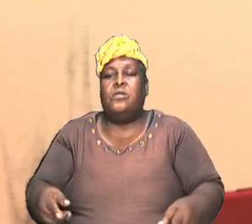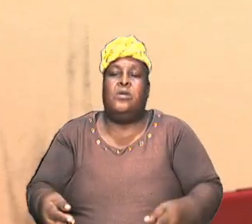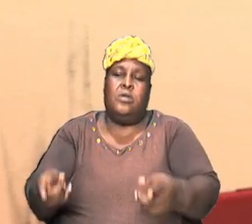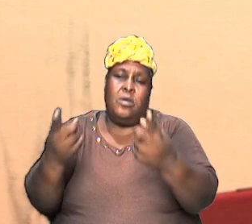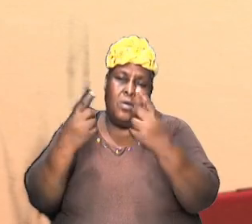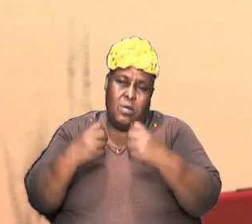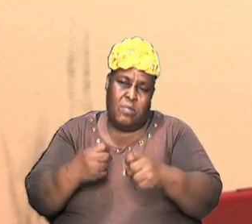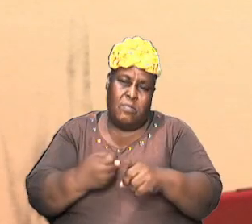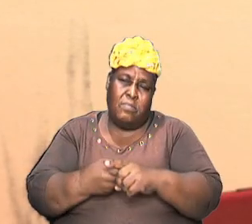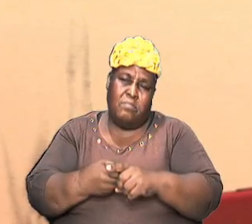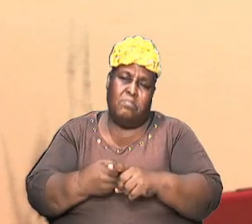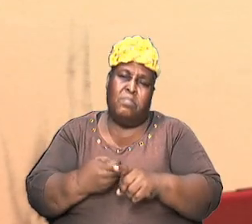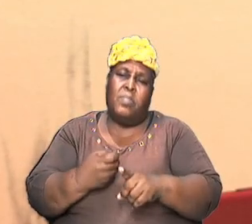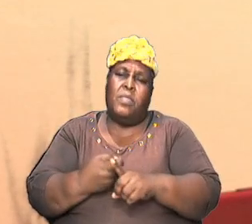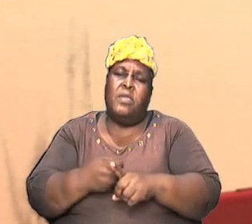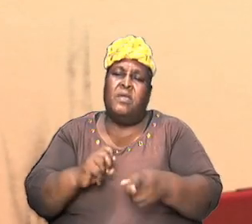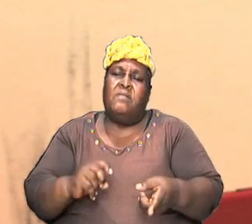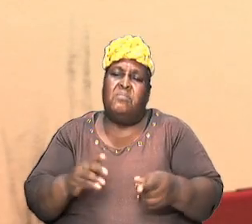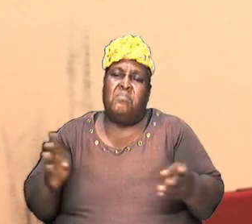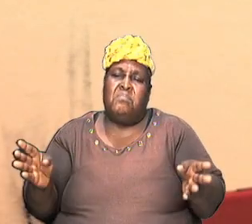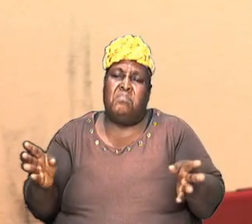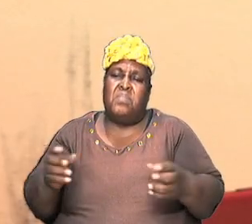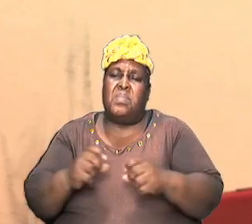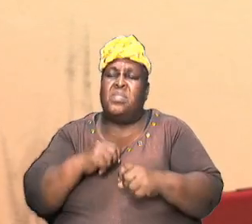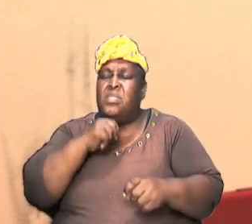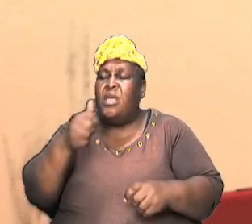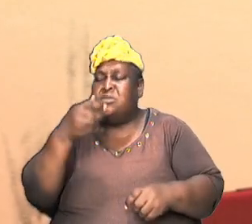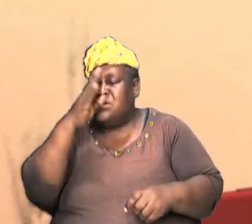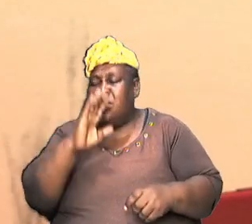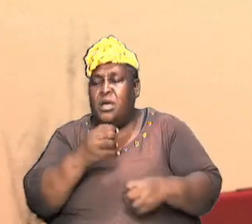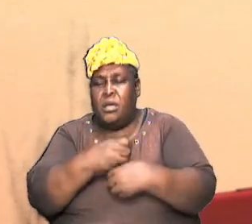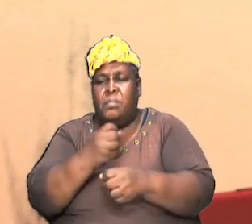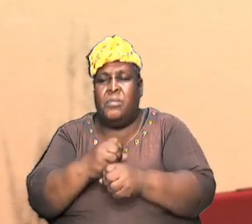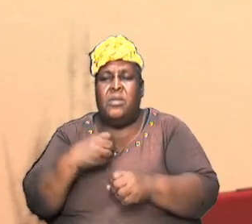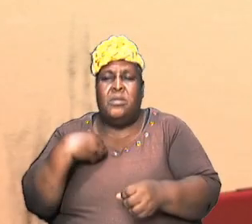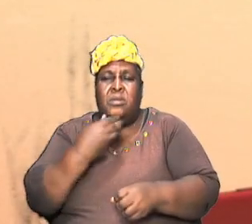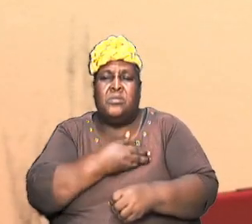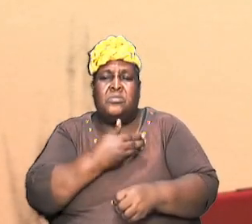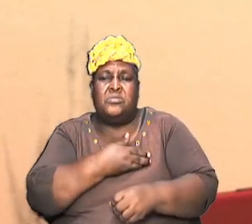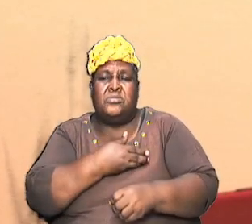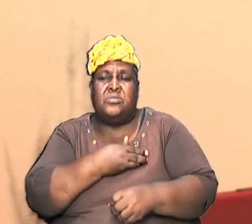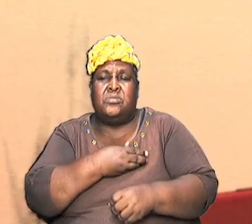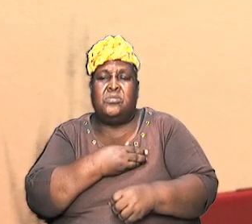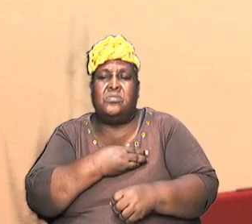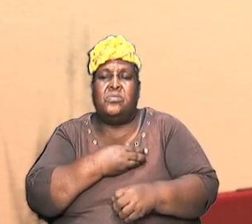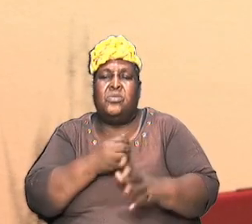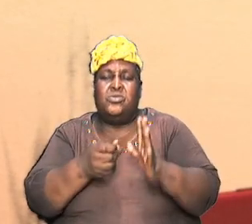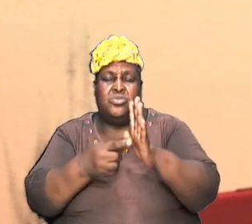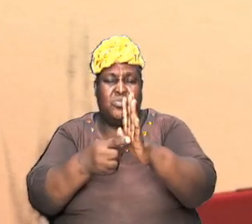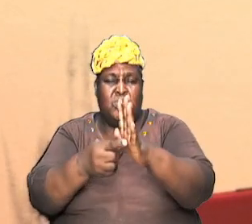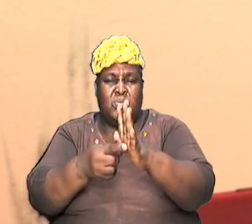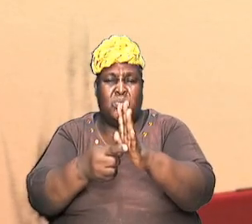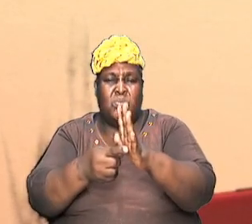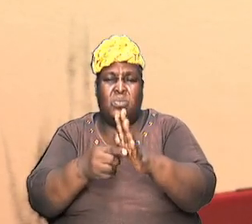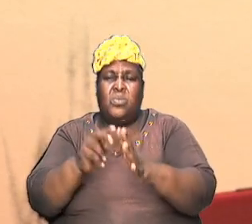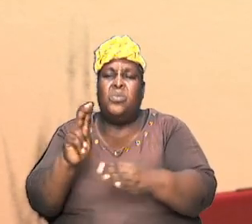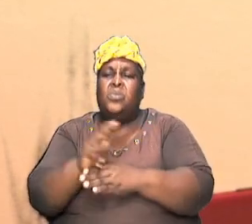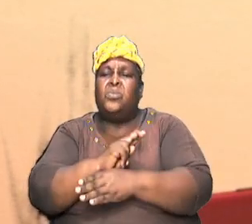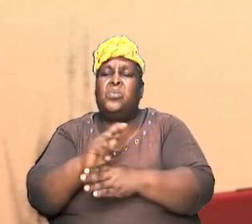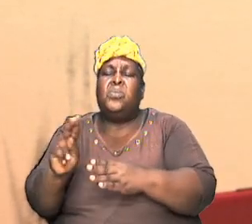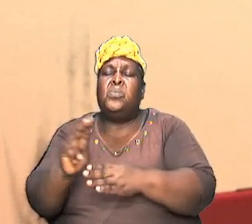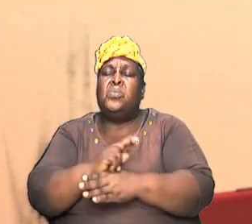a big bang in the beginning and it therefore was not God who made us we should using basic genetic